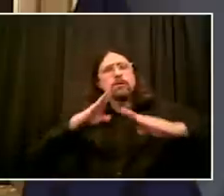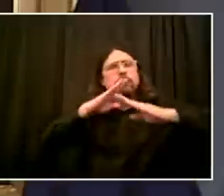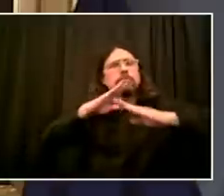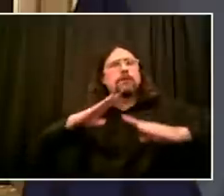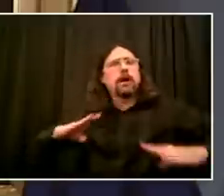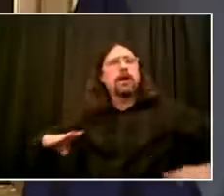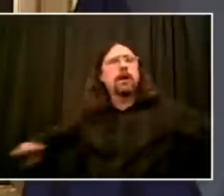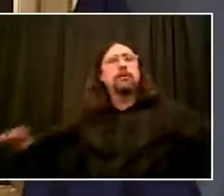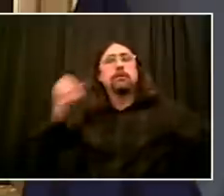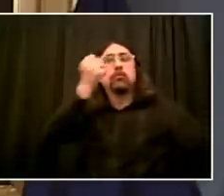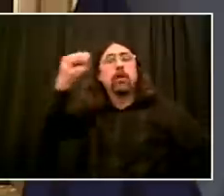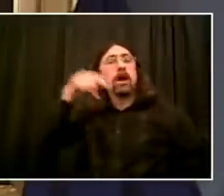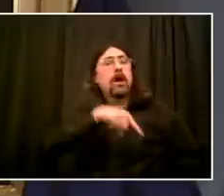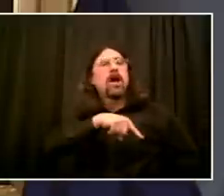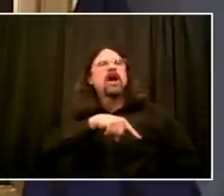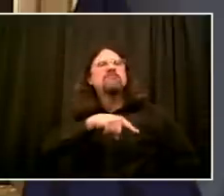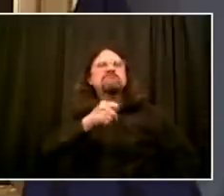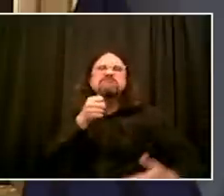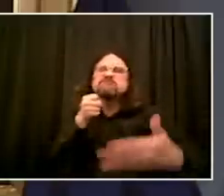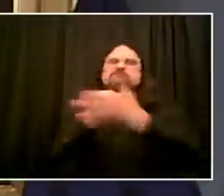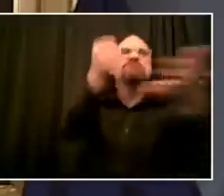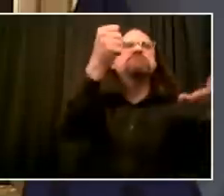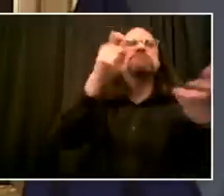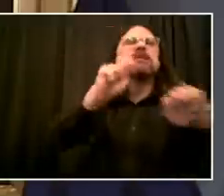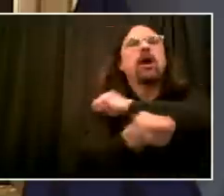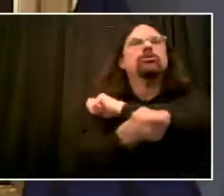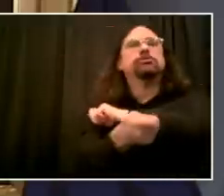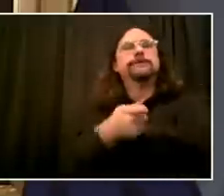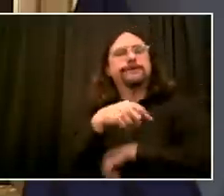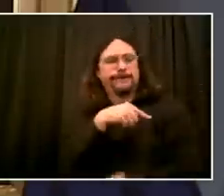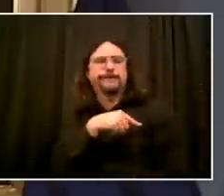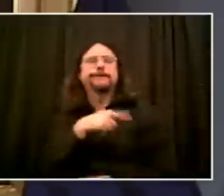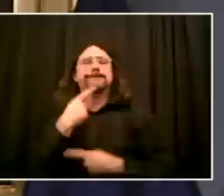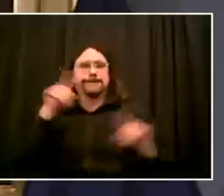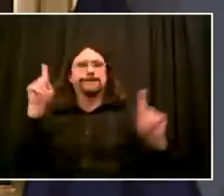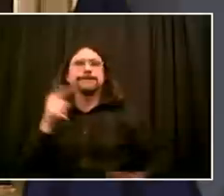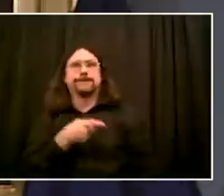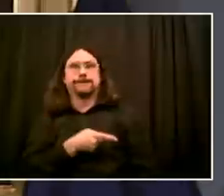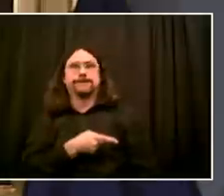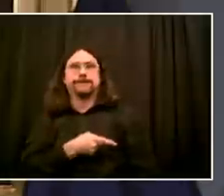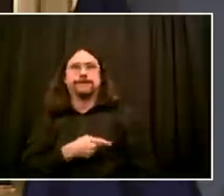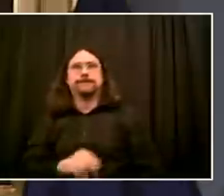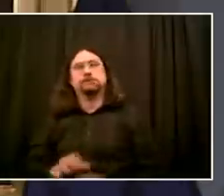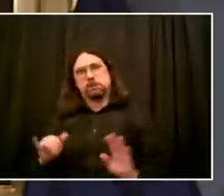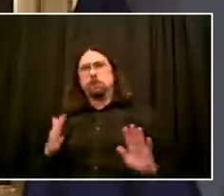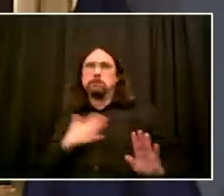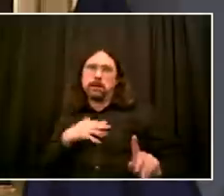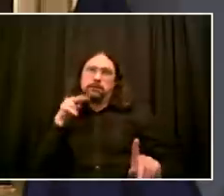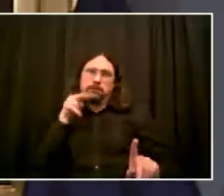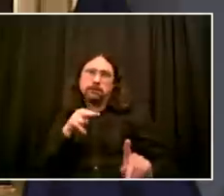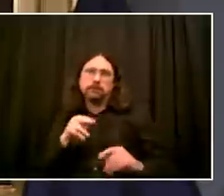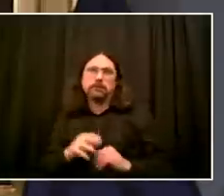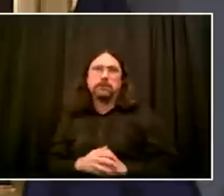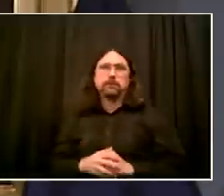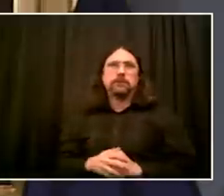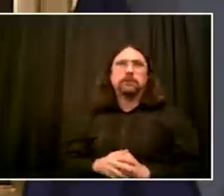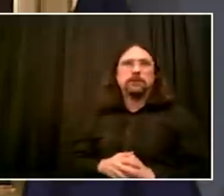quietest, that make a difference. People need to understand we support fully